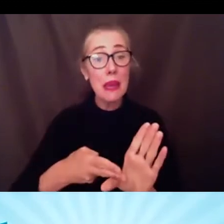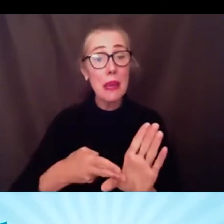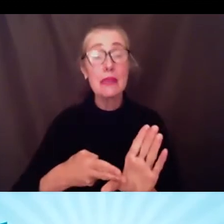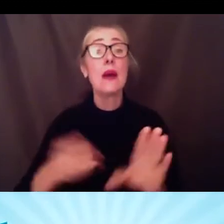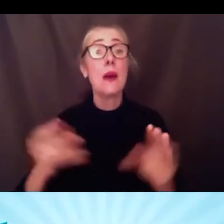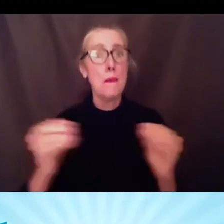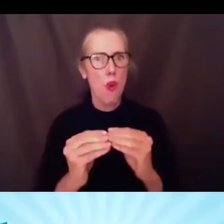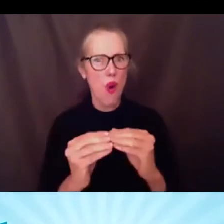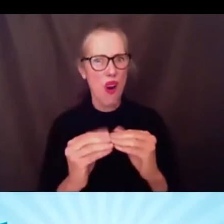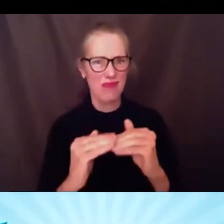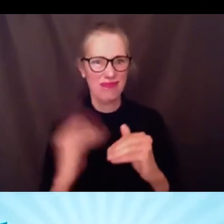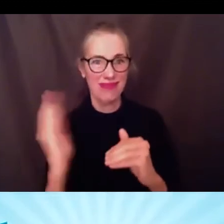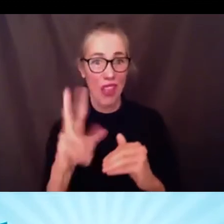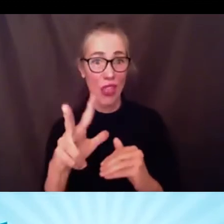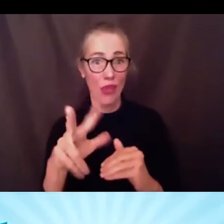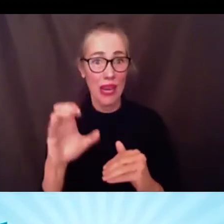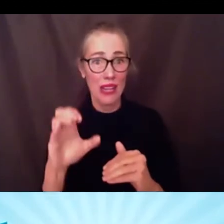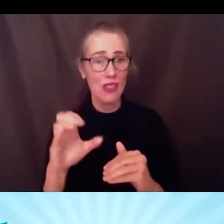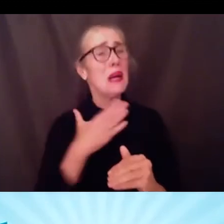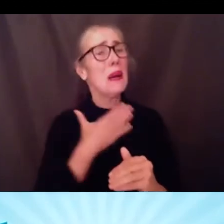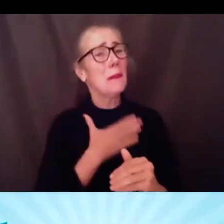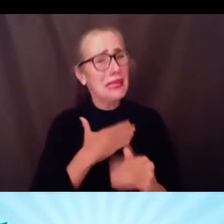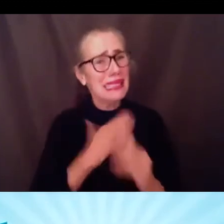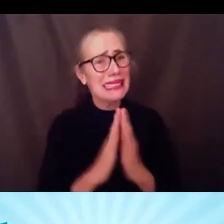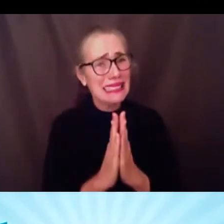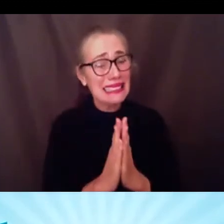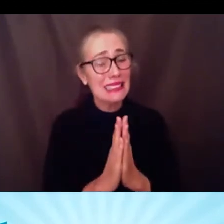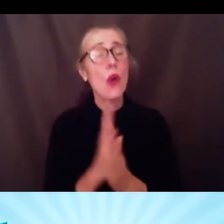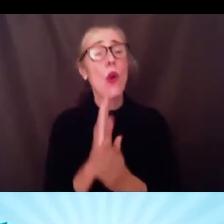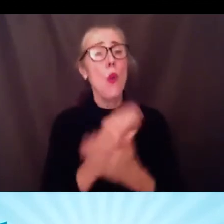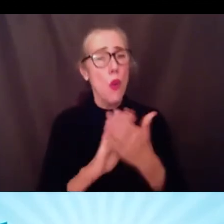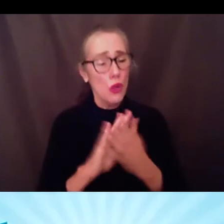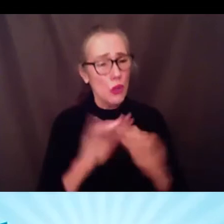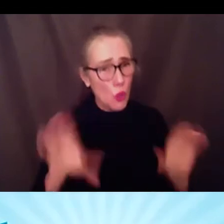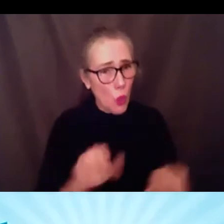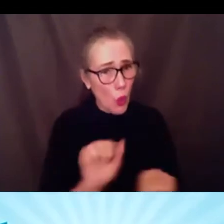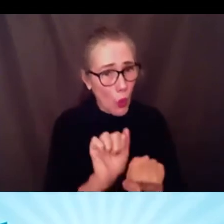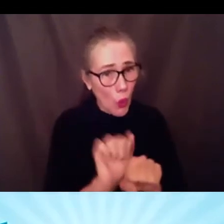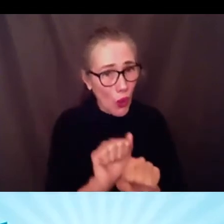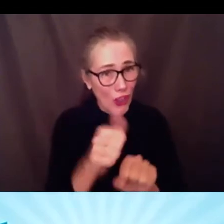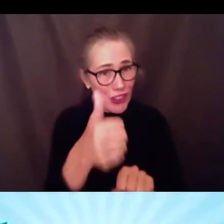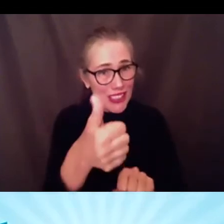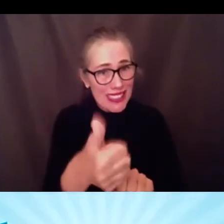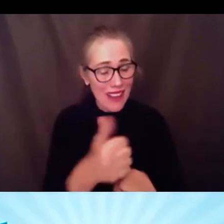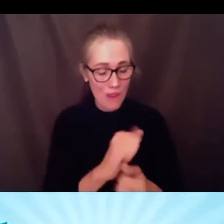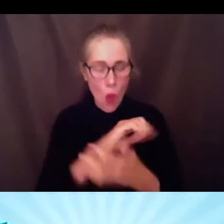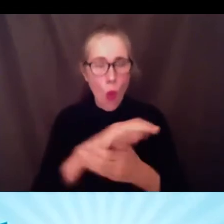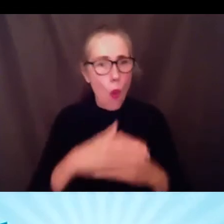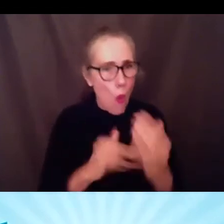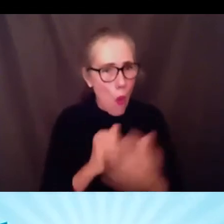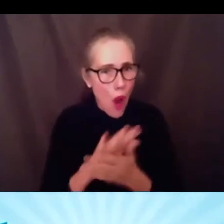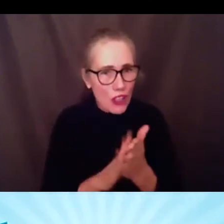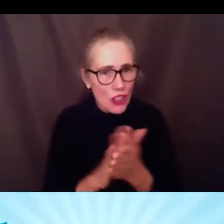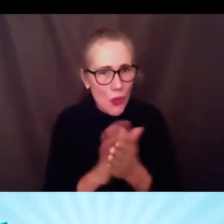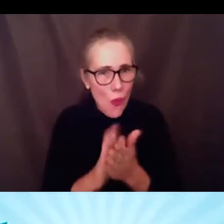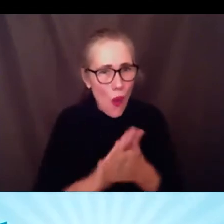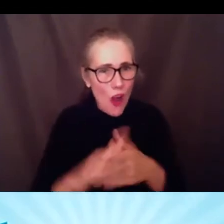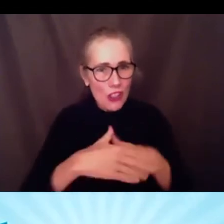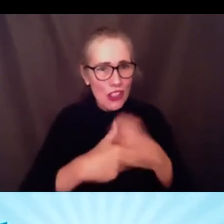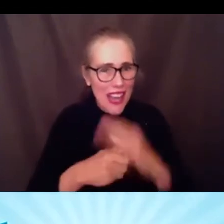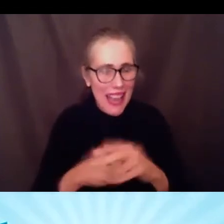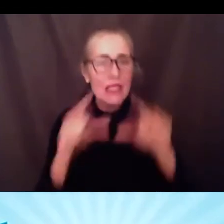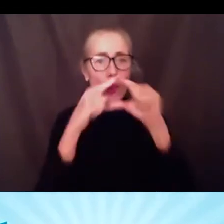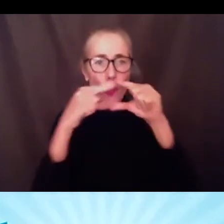wear your mask avoid gatherings tell your friends tell your family we can do this we can flatten the curve